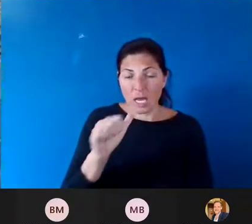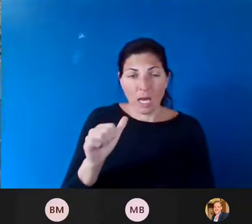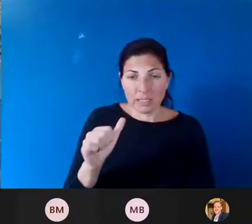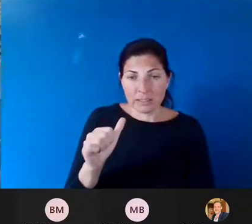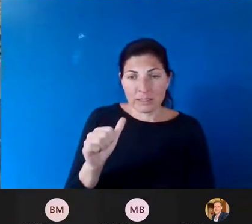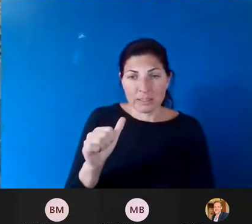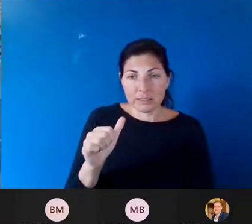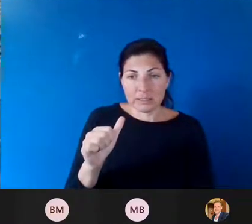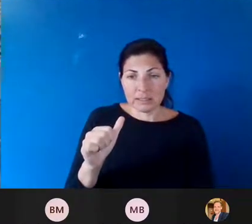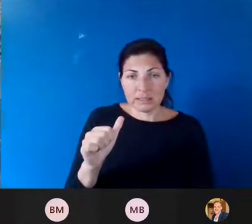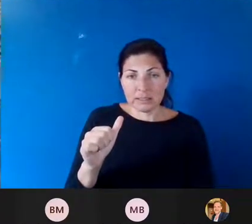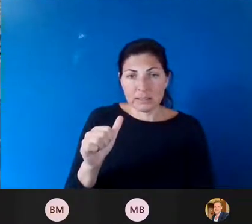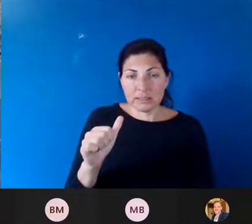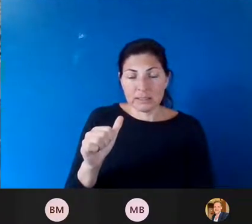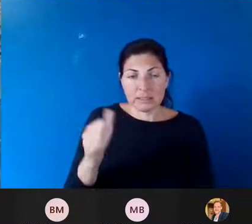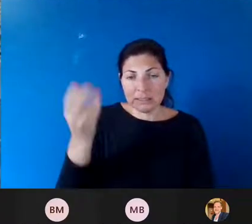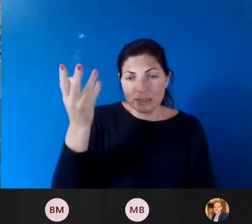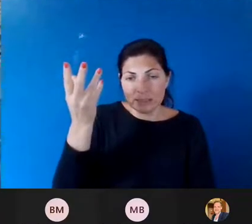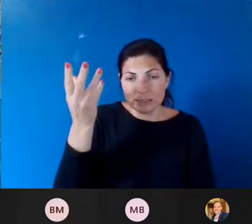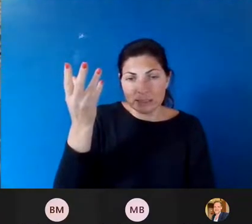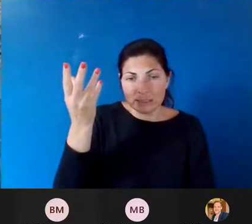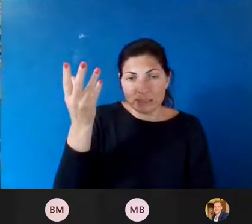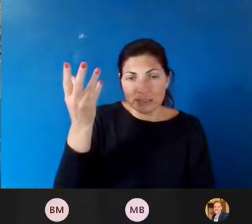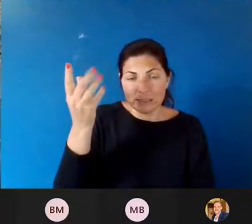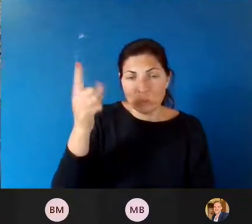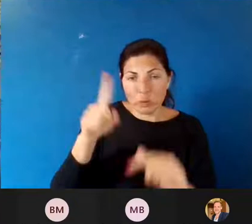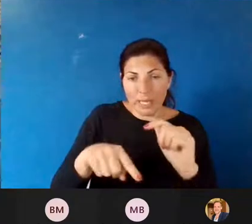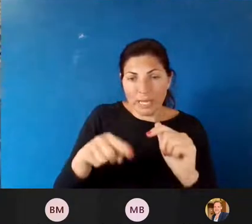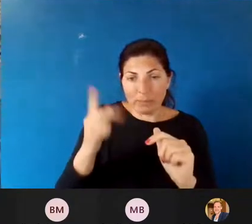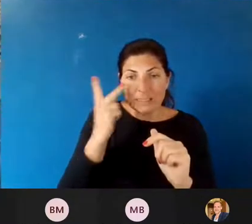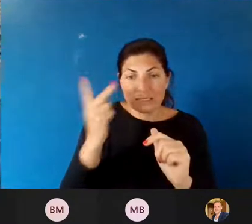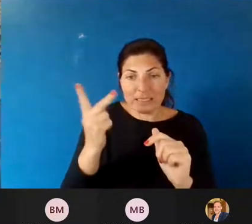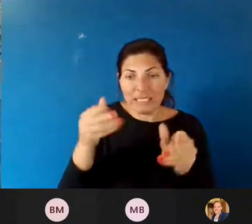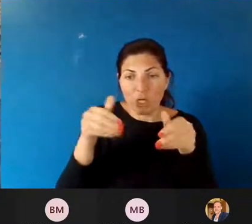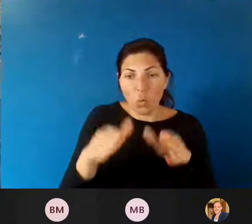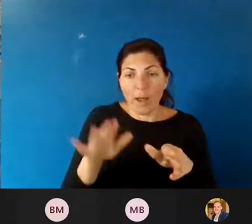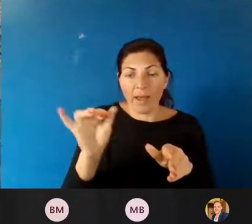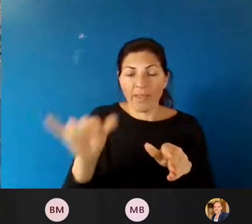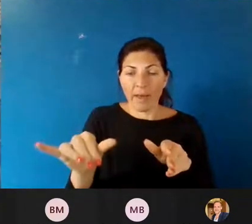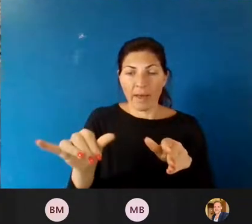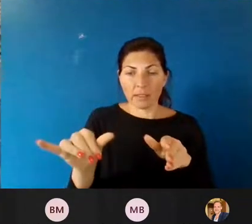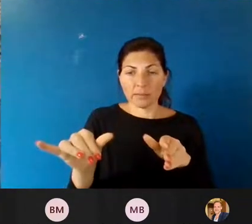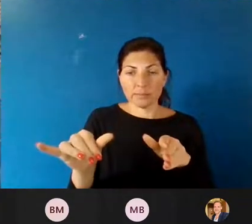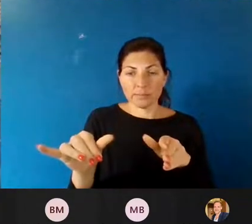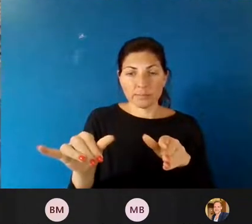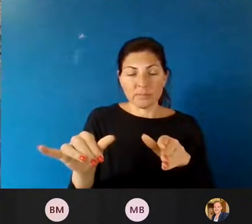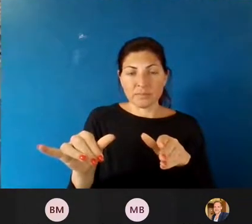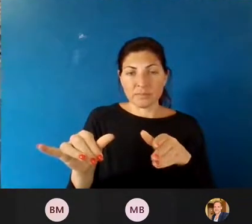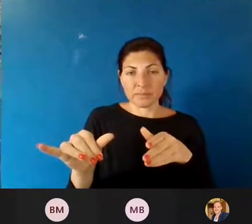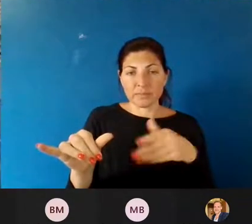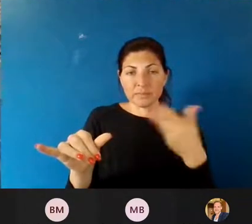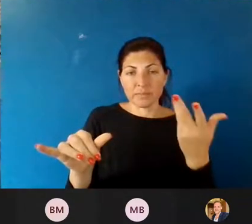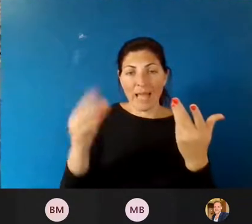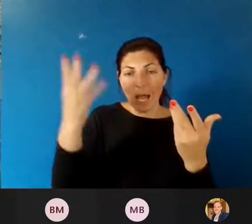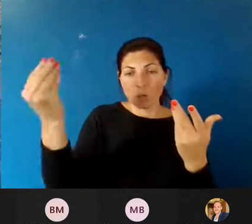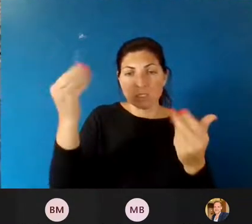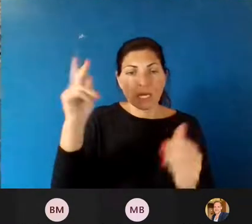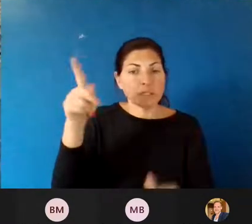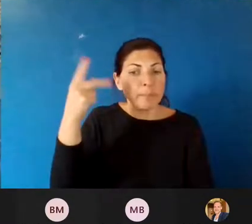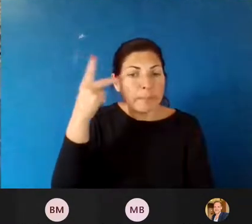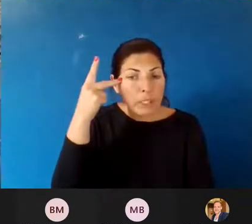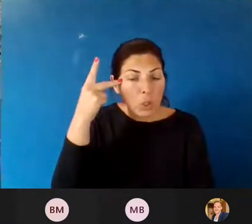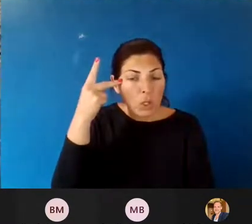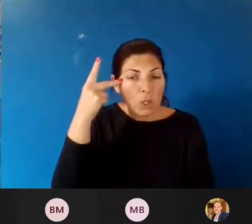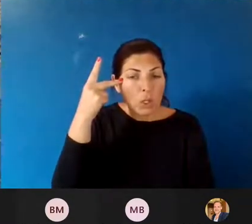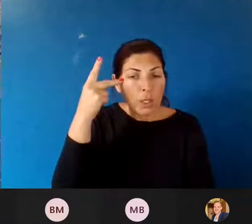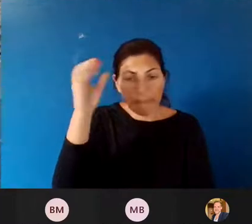outside in a vacuum. It actually cannot be seen in a way that is outside of a political and partisan divide.